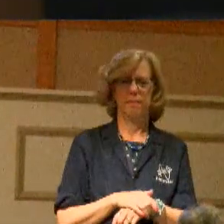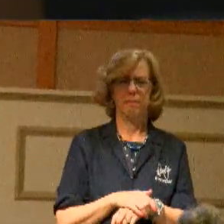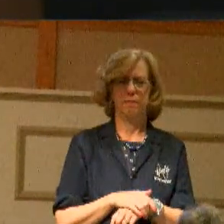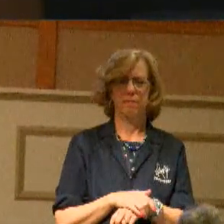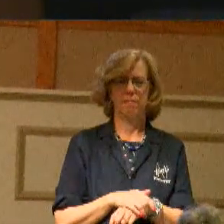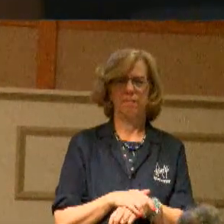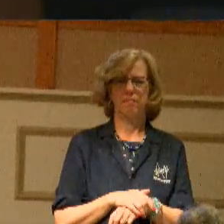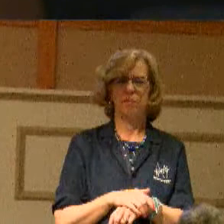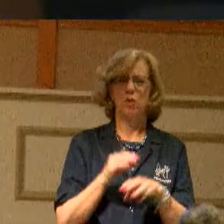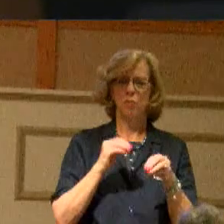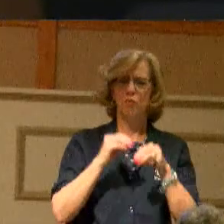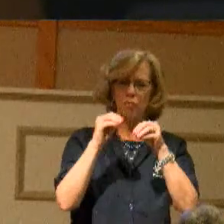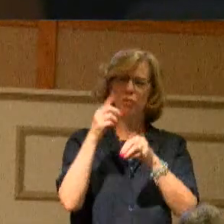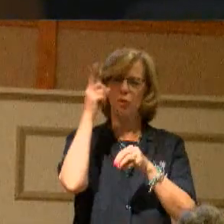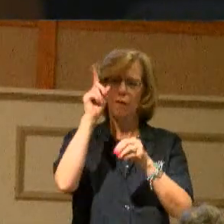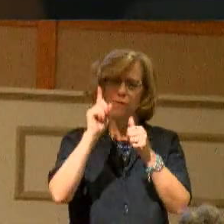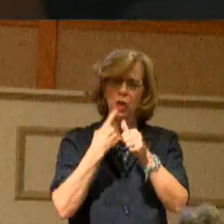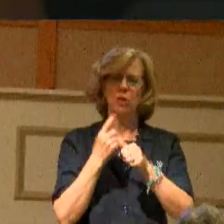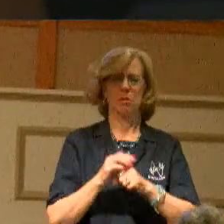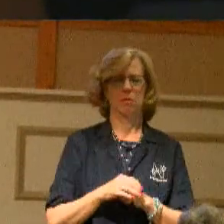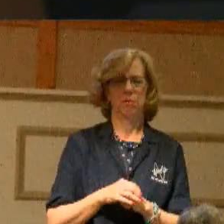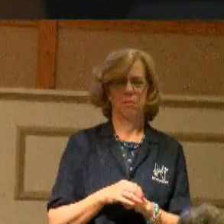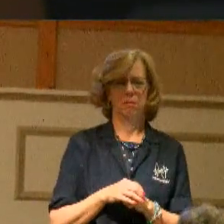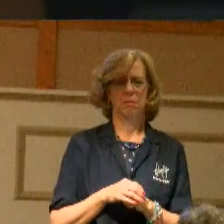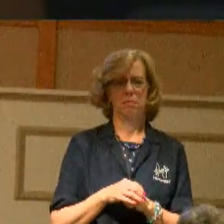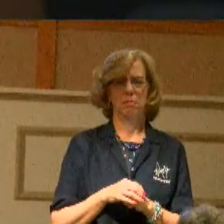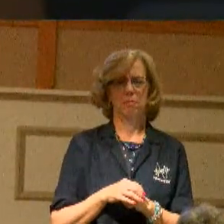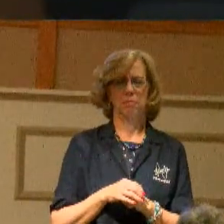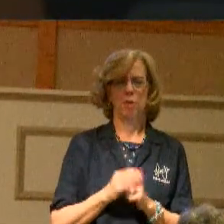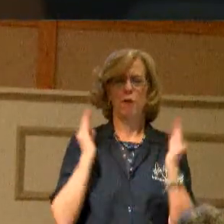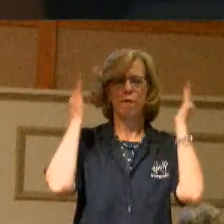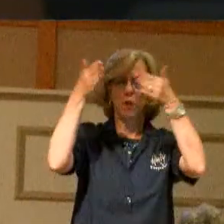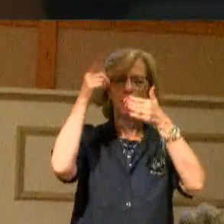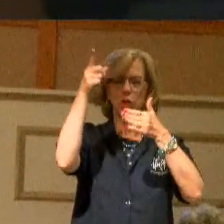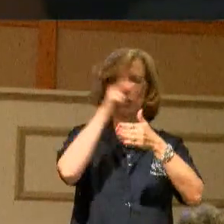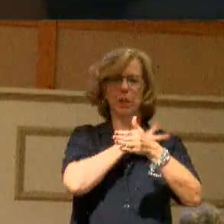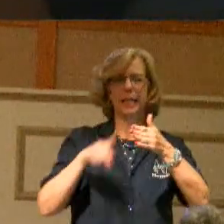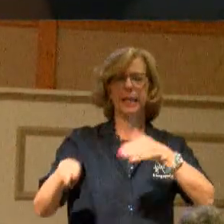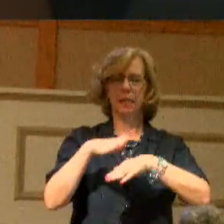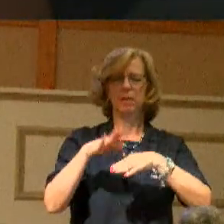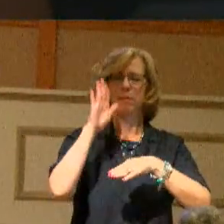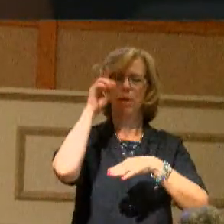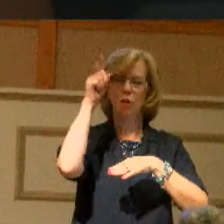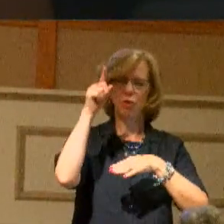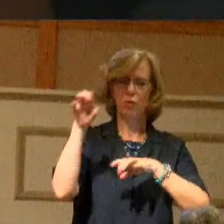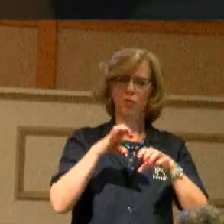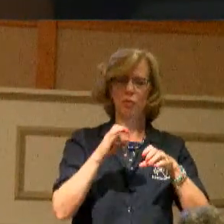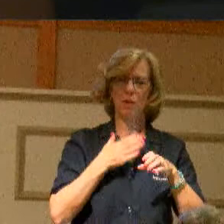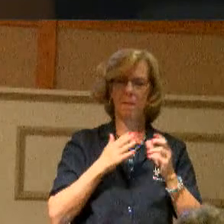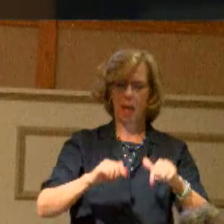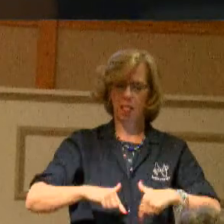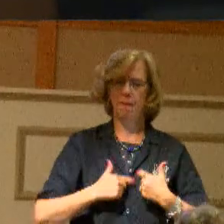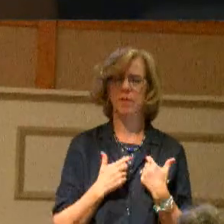I'm going to put you first. I'm going to focus on your kingdom and what you want done in my life.